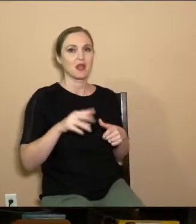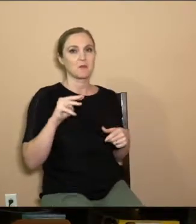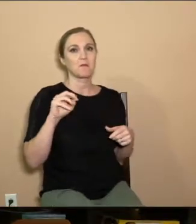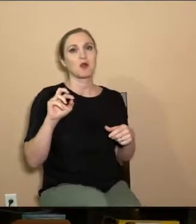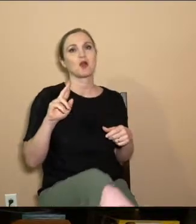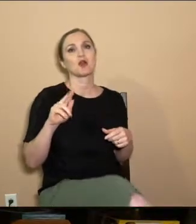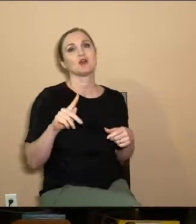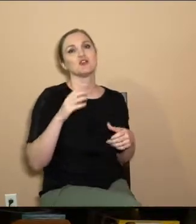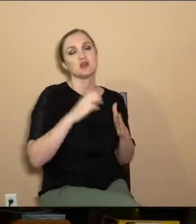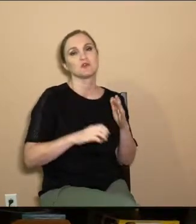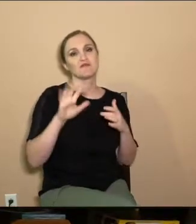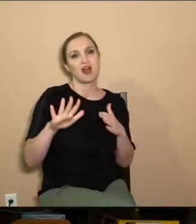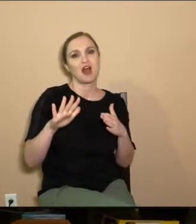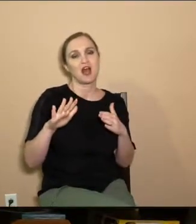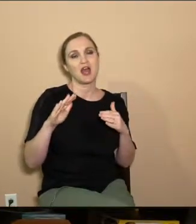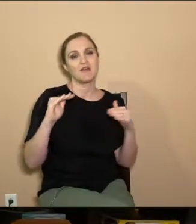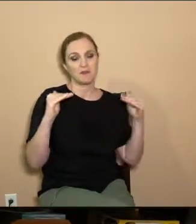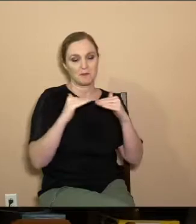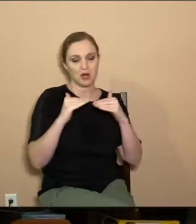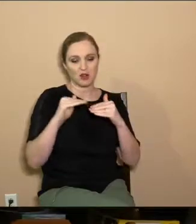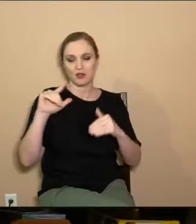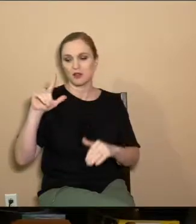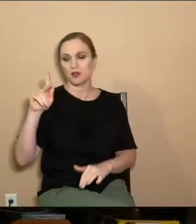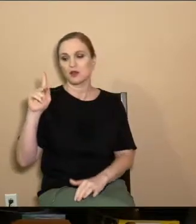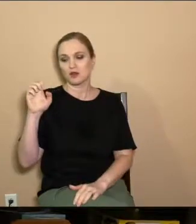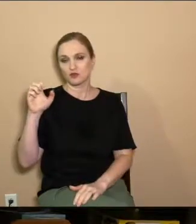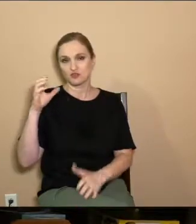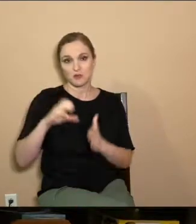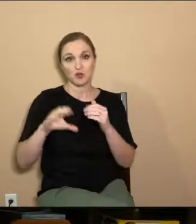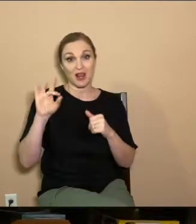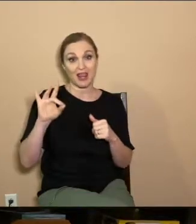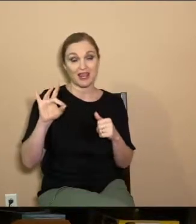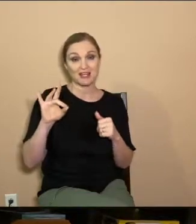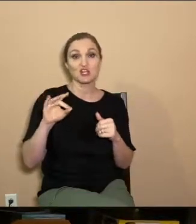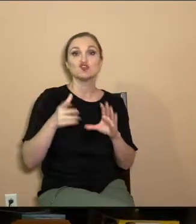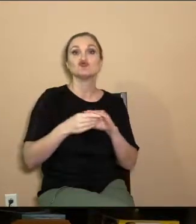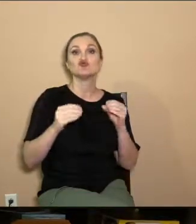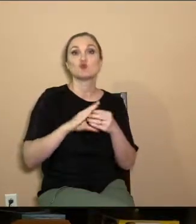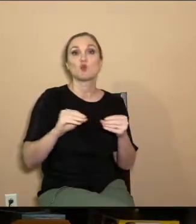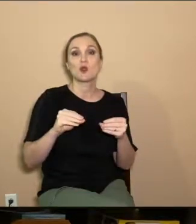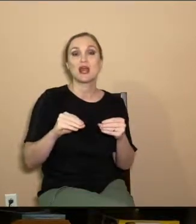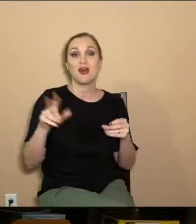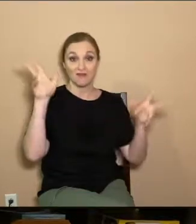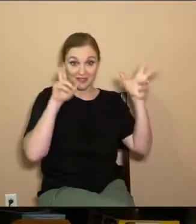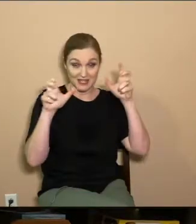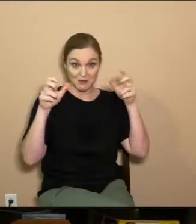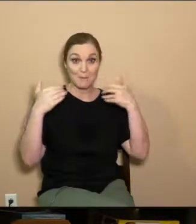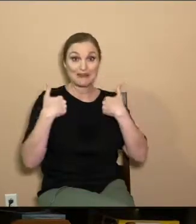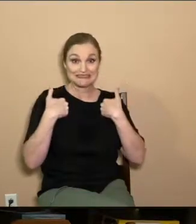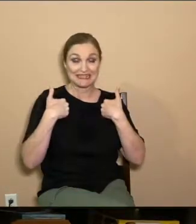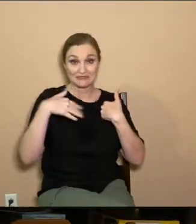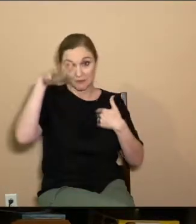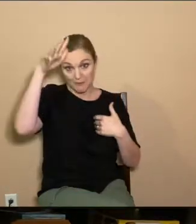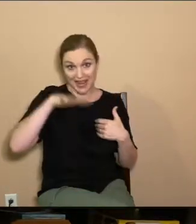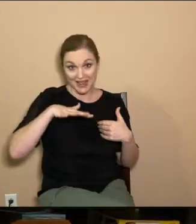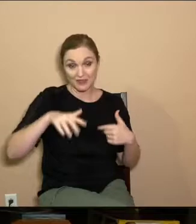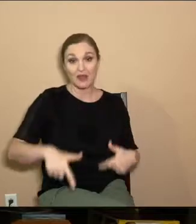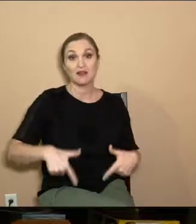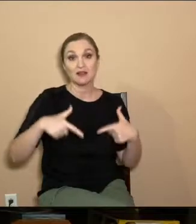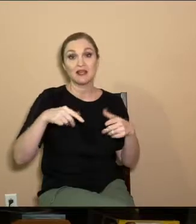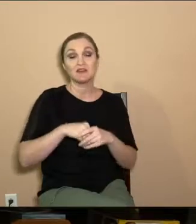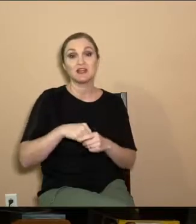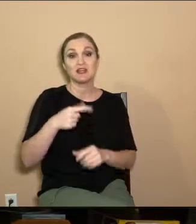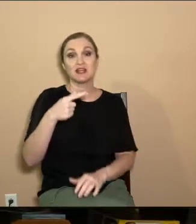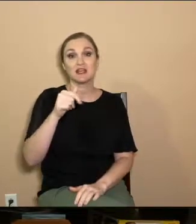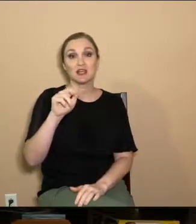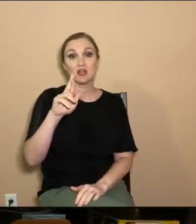chapter five, again, paralleled in Luke chapter eight, you have the story of the demon possessed man who lived in the land of the Gerasenes, which